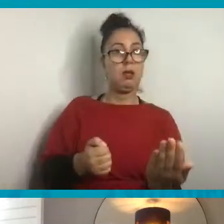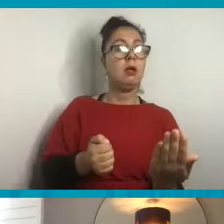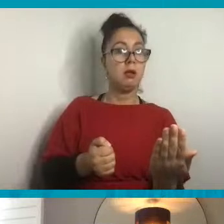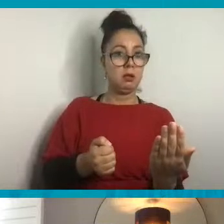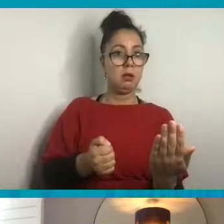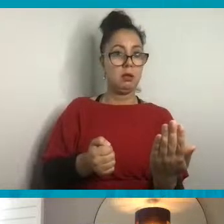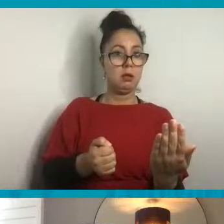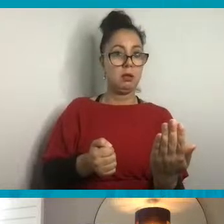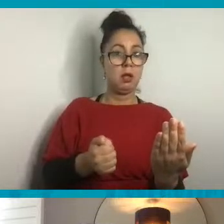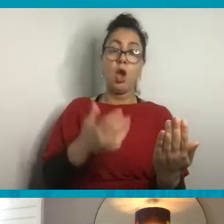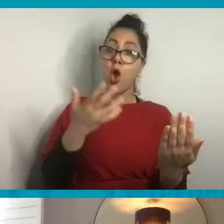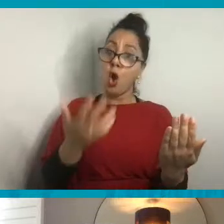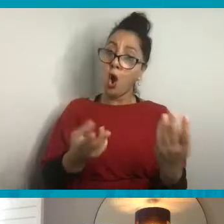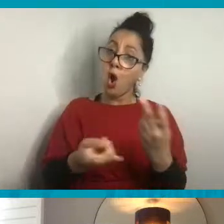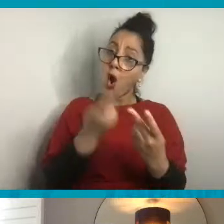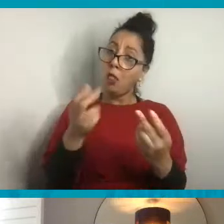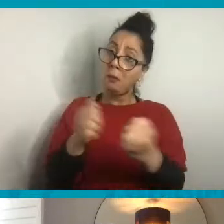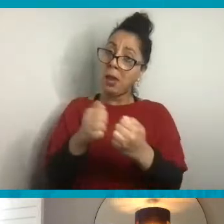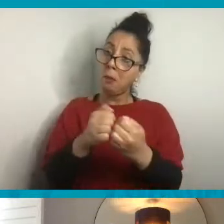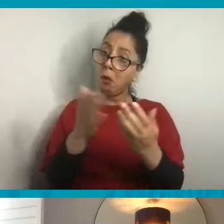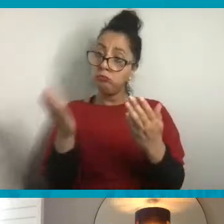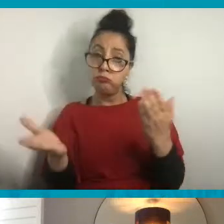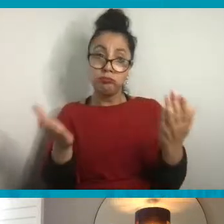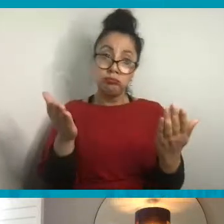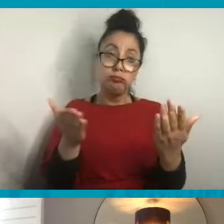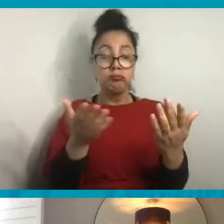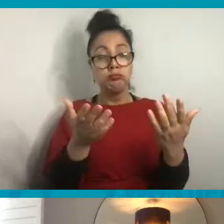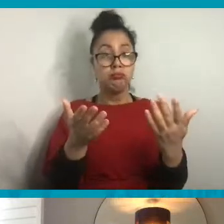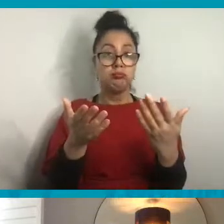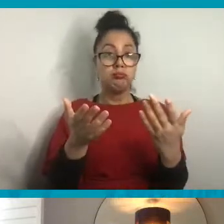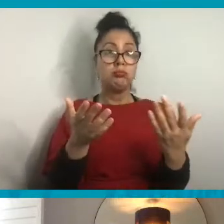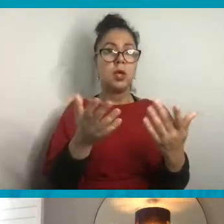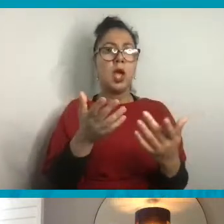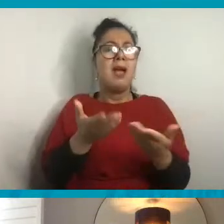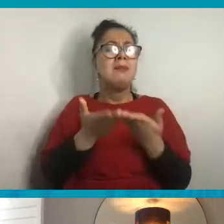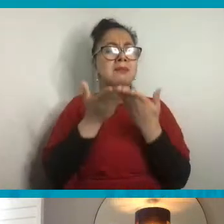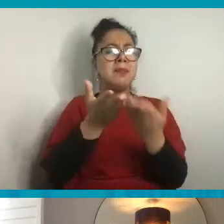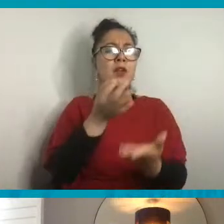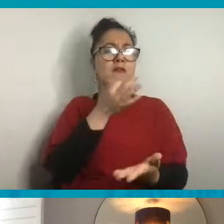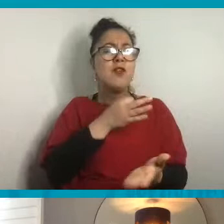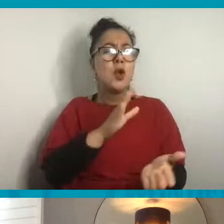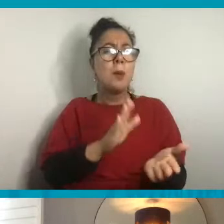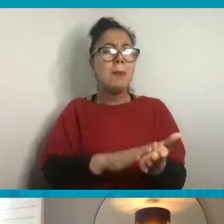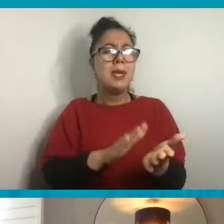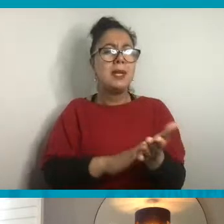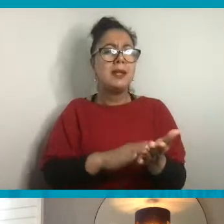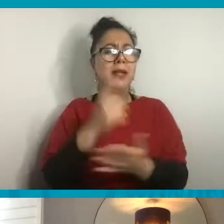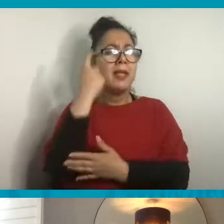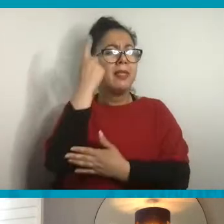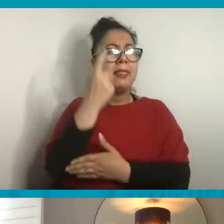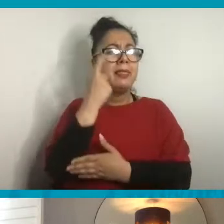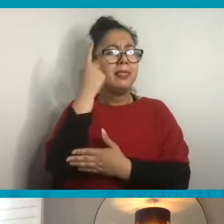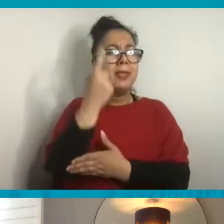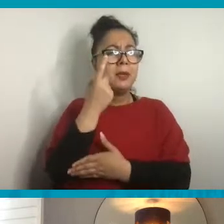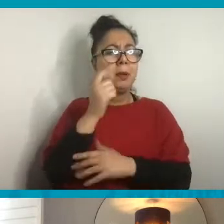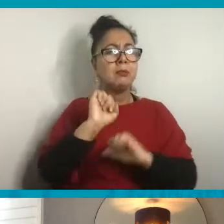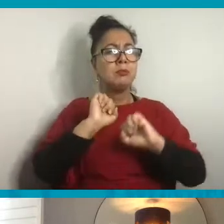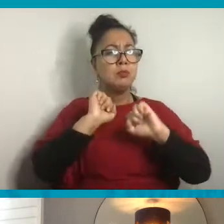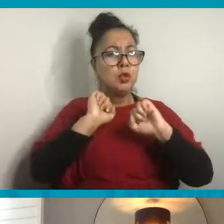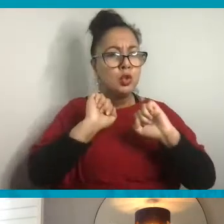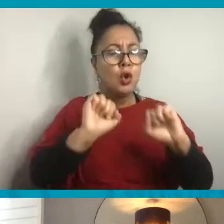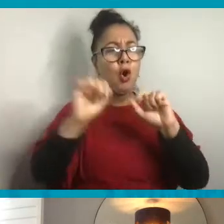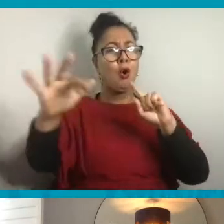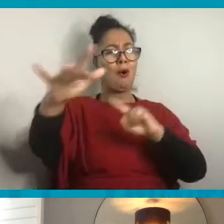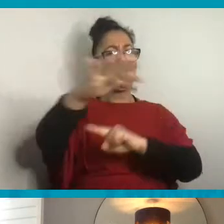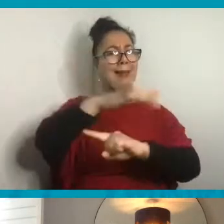if haven't got another piece of paper, I'm going to give you a few minutes to think about what is your climate pledge?